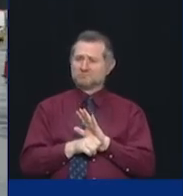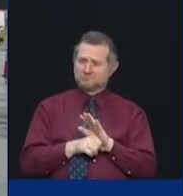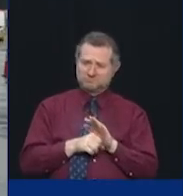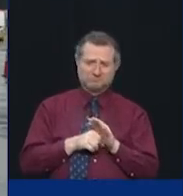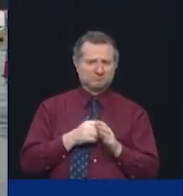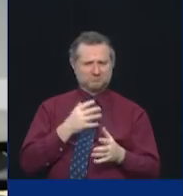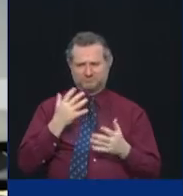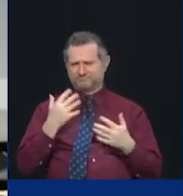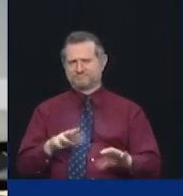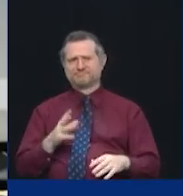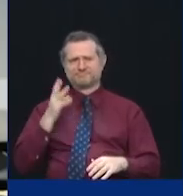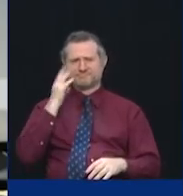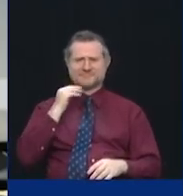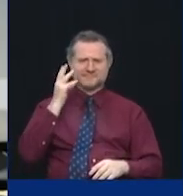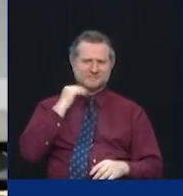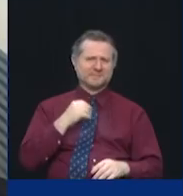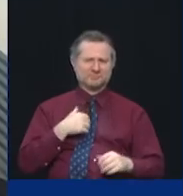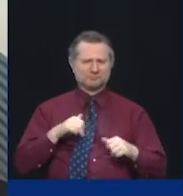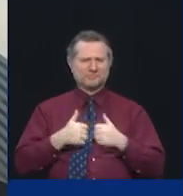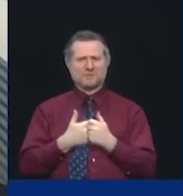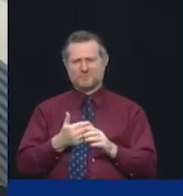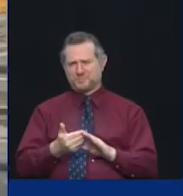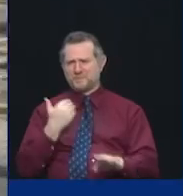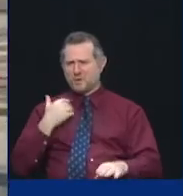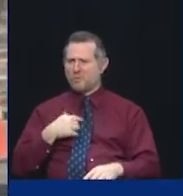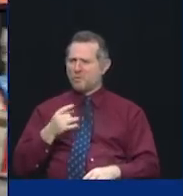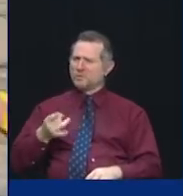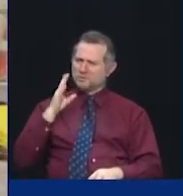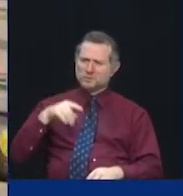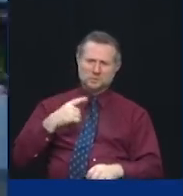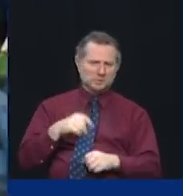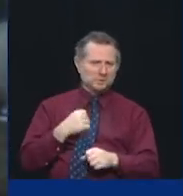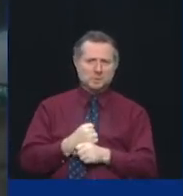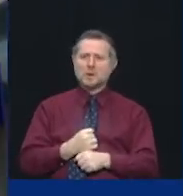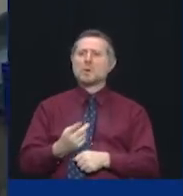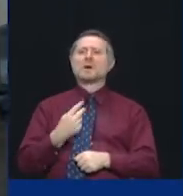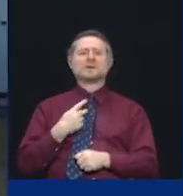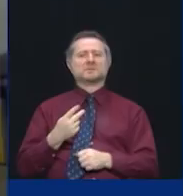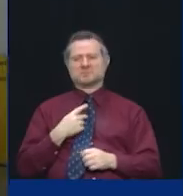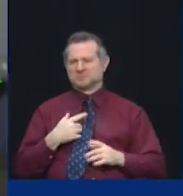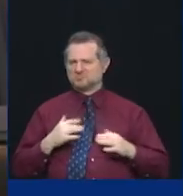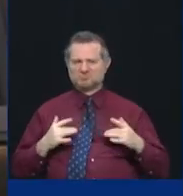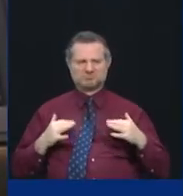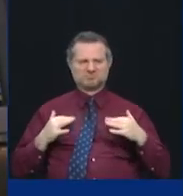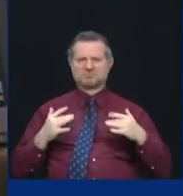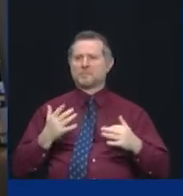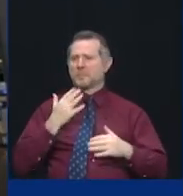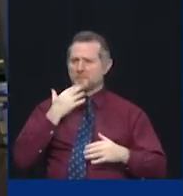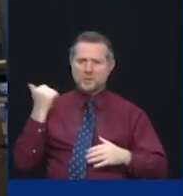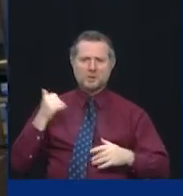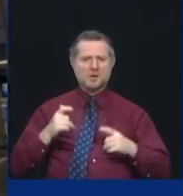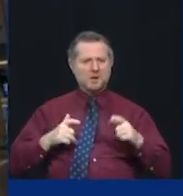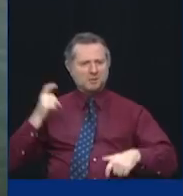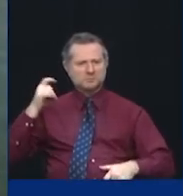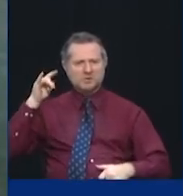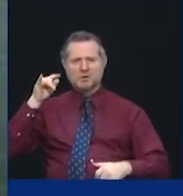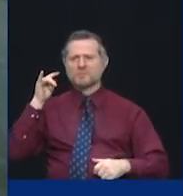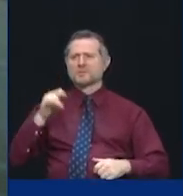a most difficult year, we're rising up stronger and building back better. We're building new airports and rail stations,